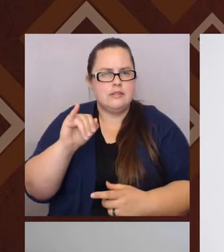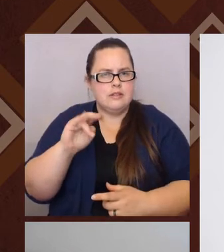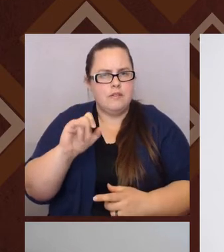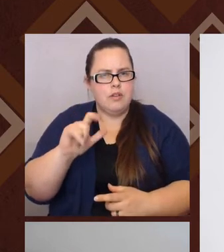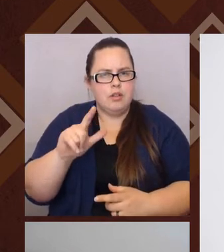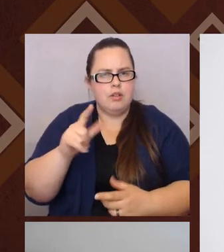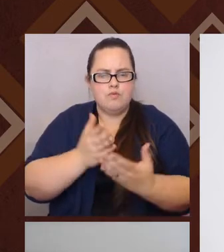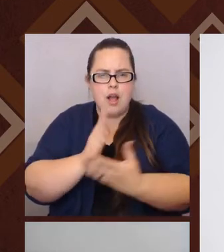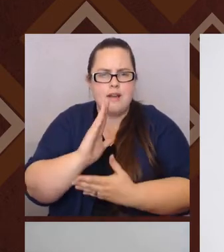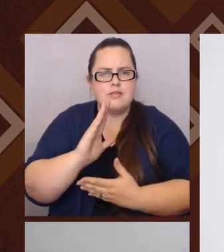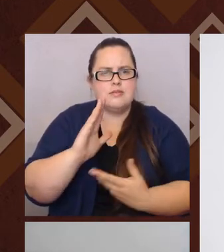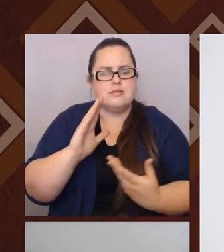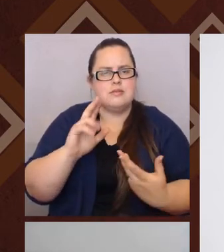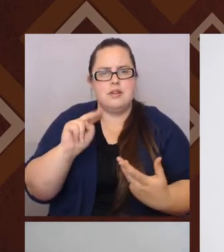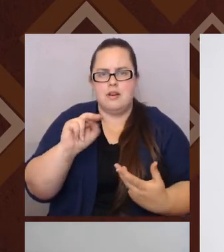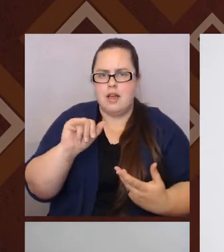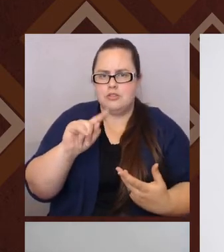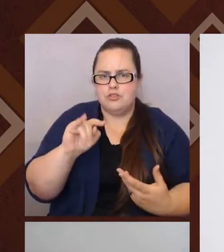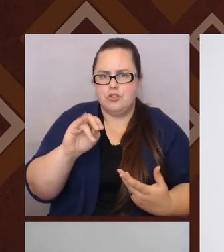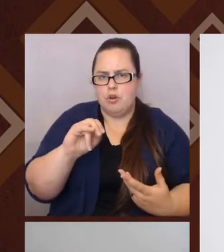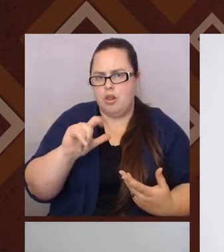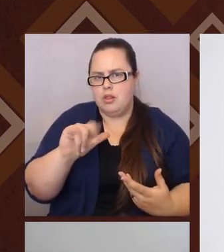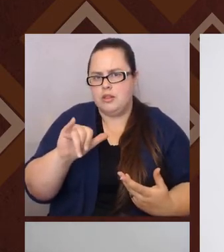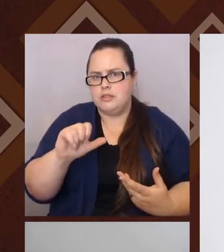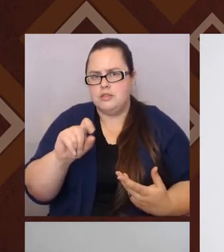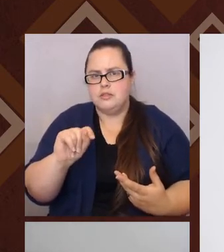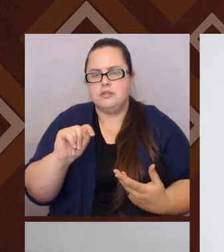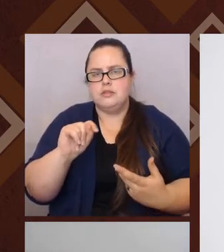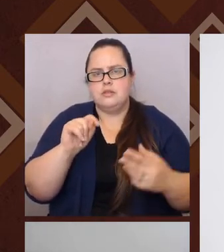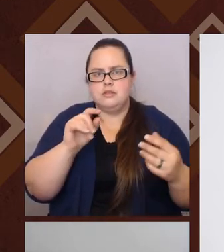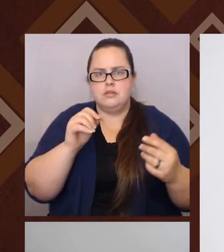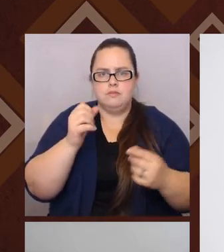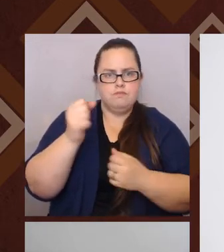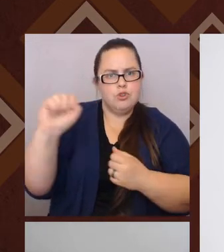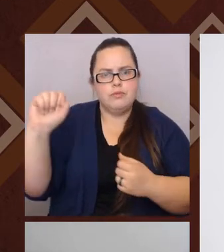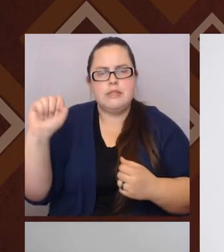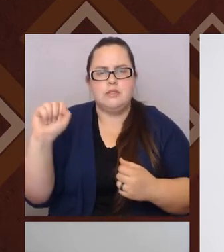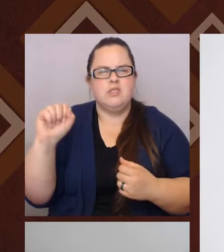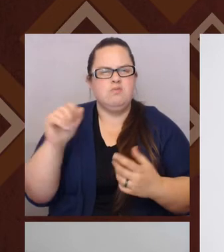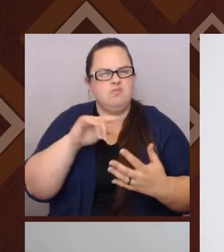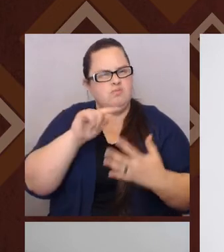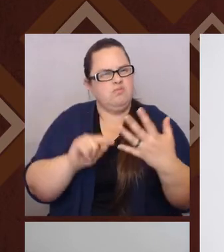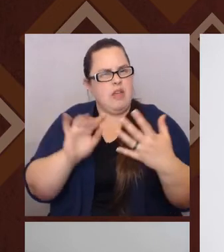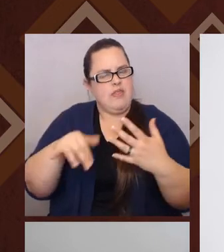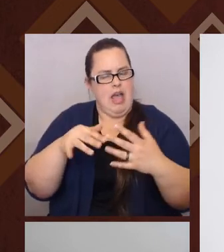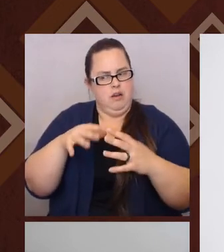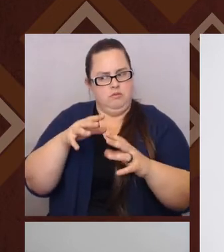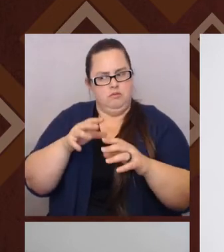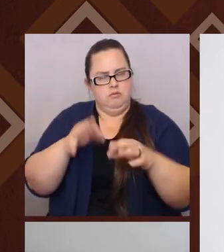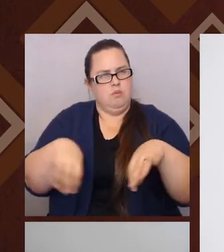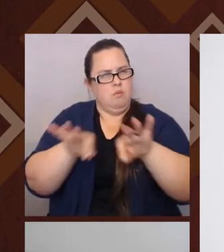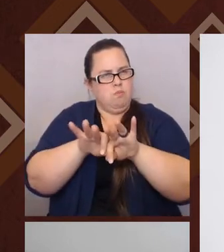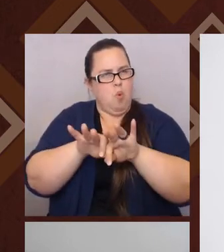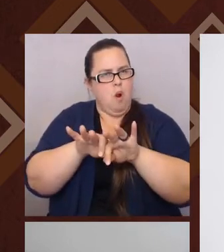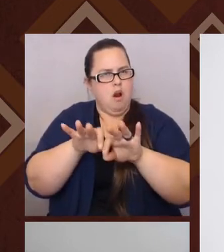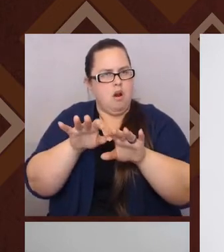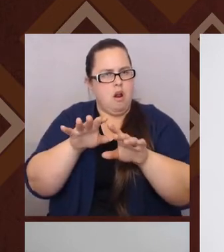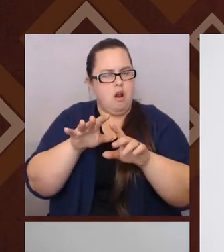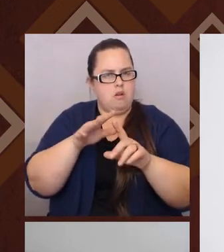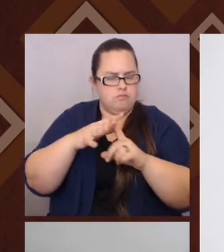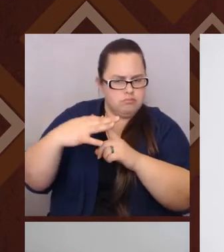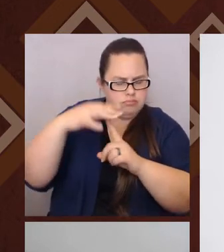movements and, you know, um, um, so it's within that context very much. Right. And so, um,